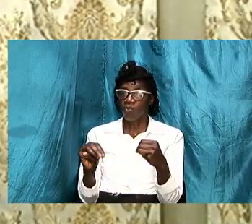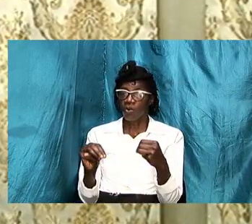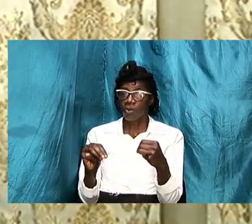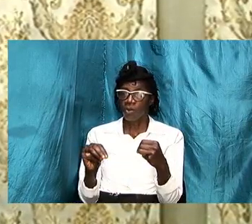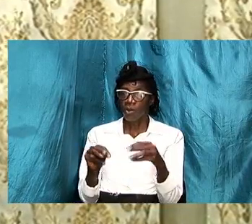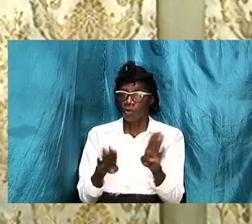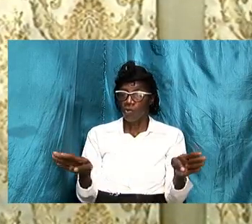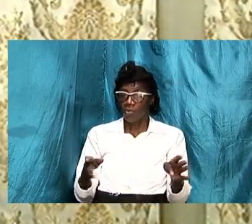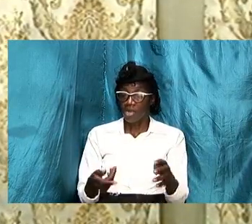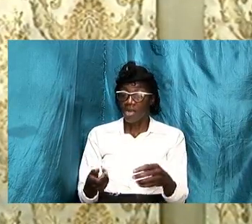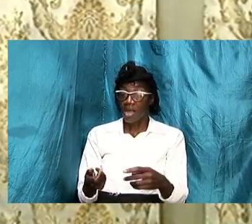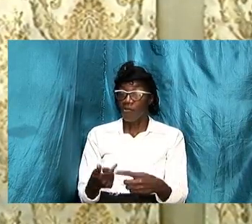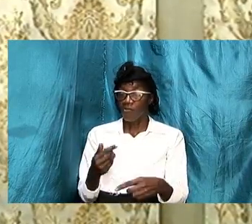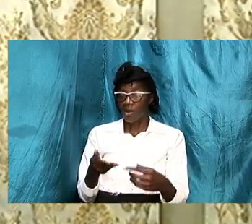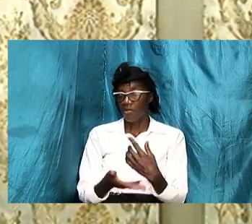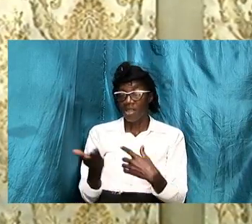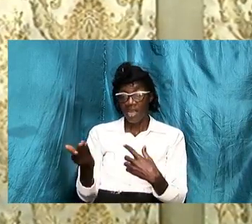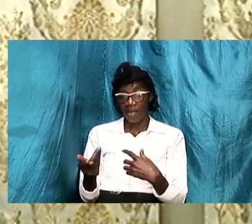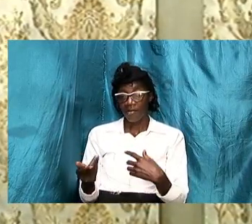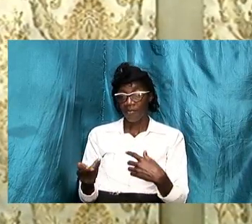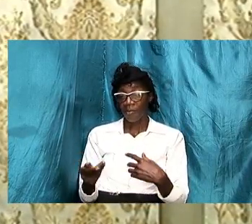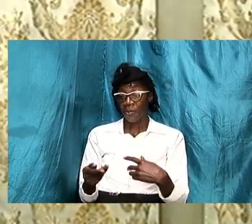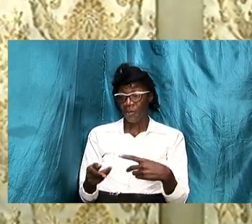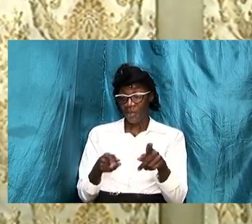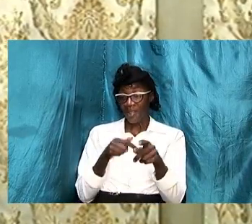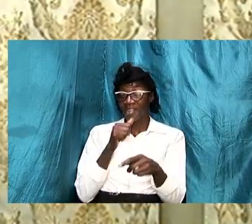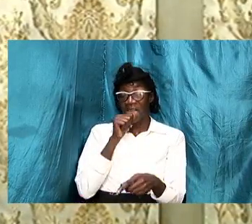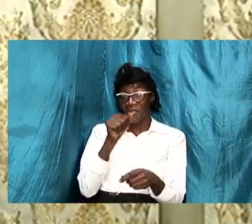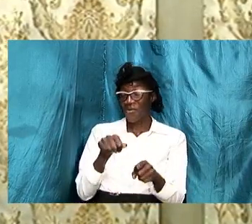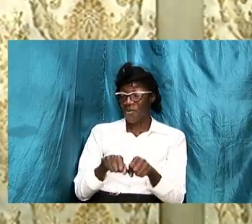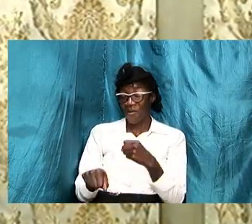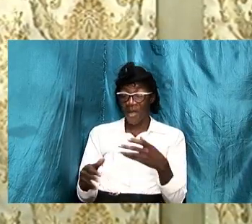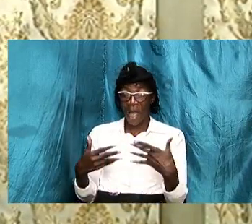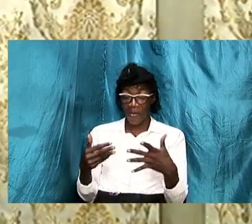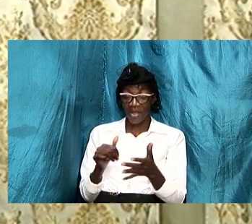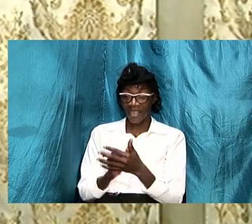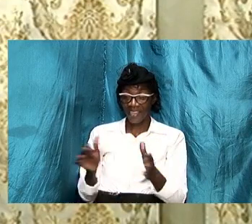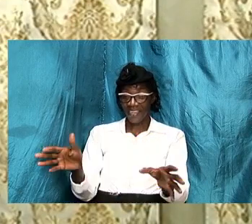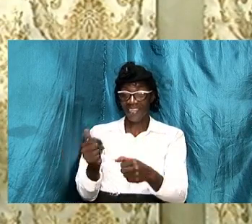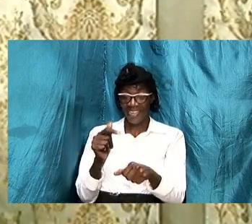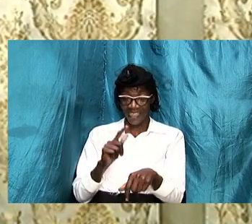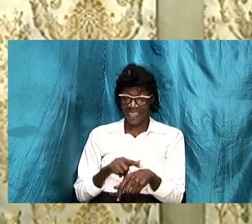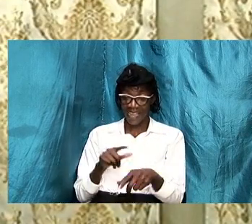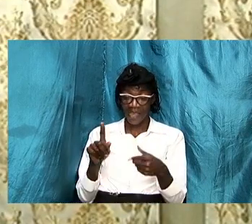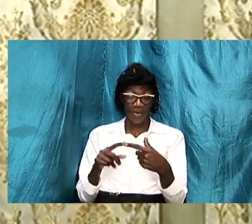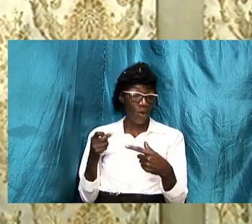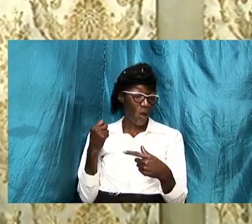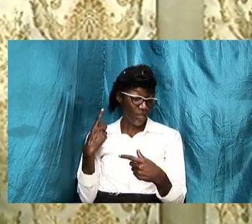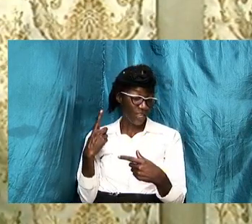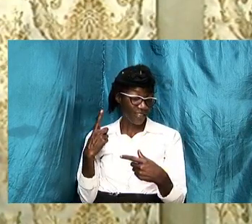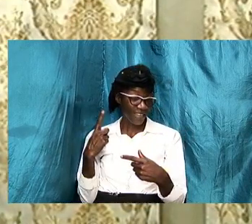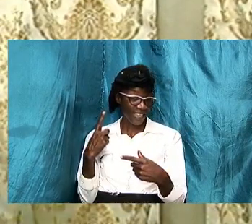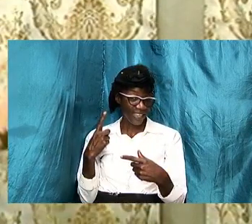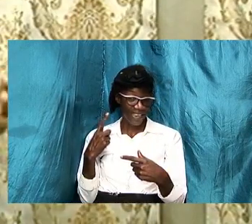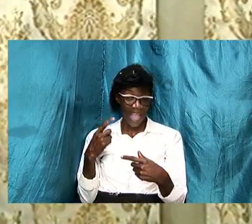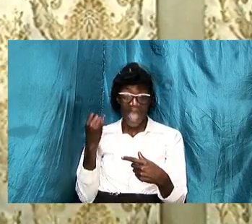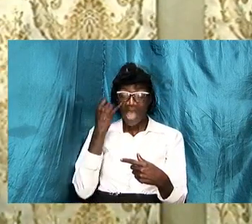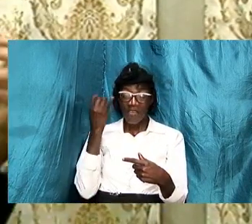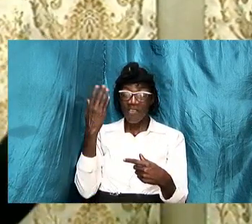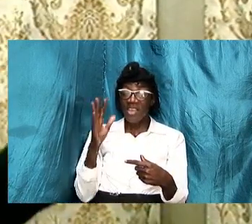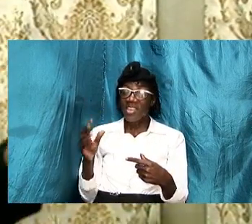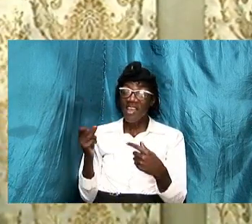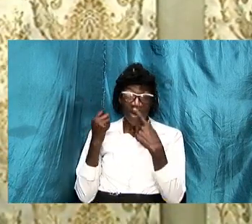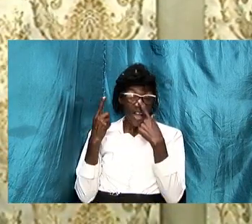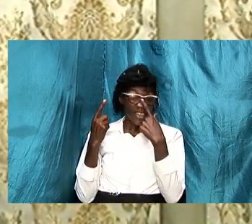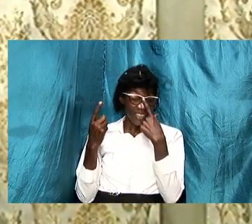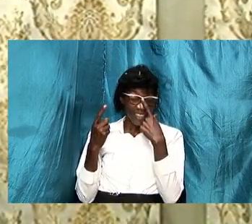there so i am happy that we have taken the the time to understand and if we didn't understand